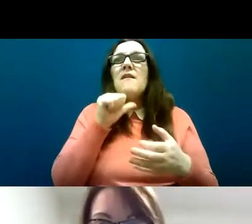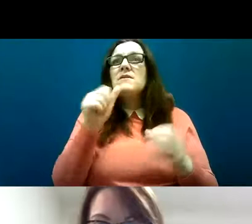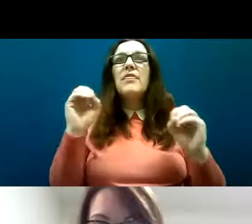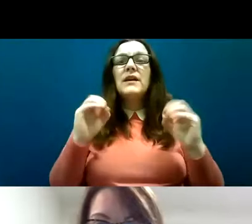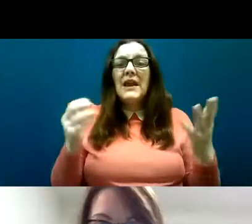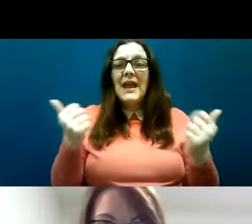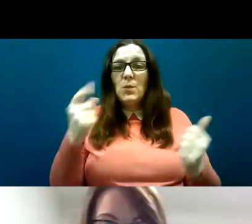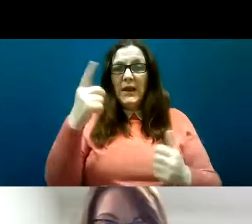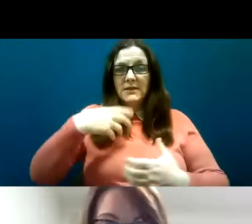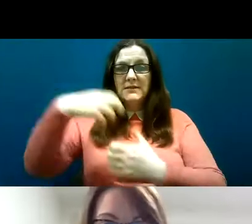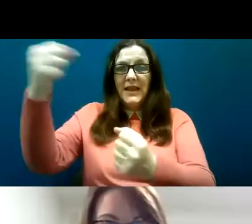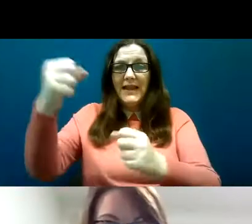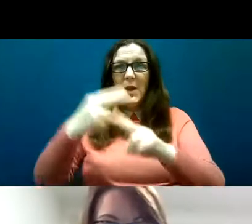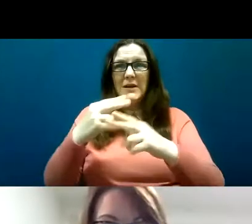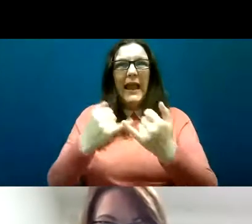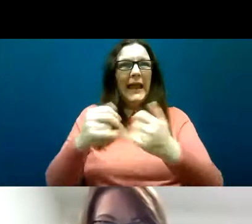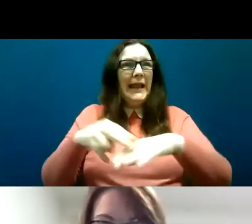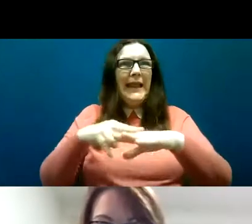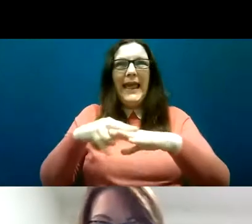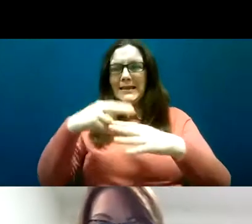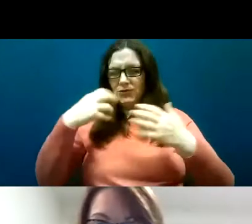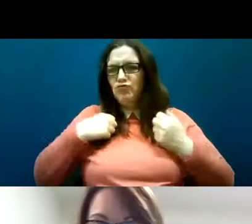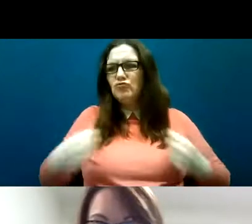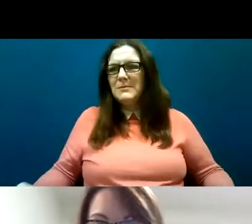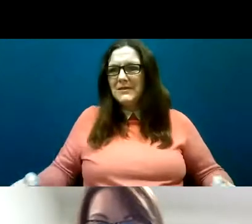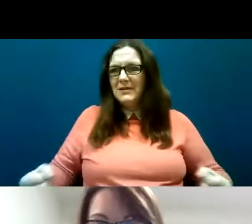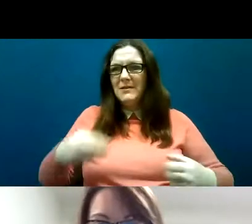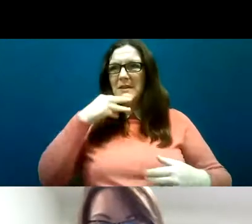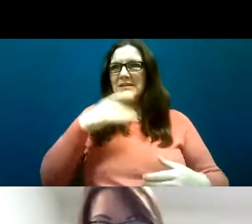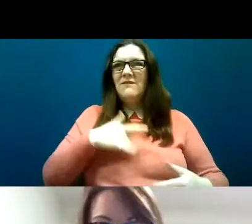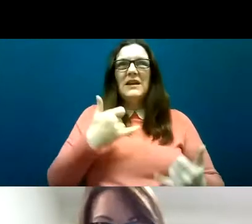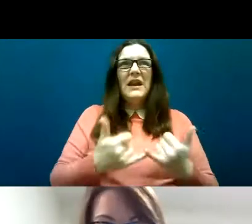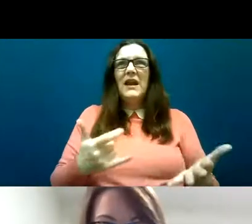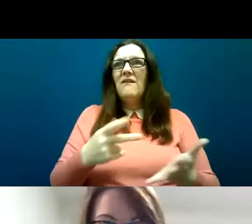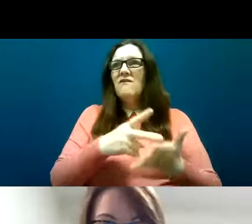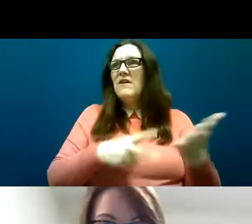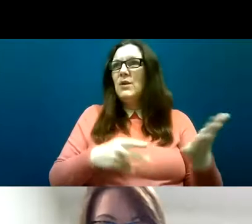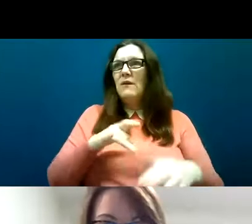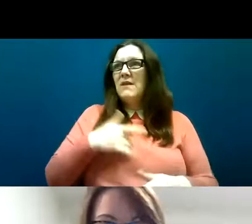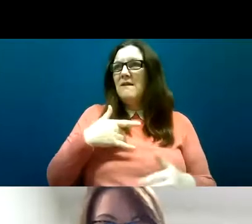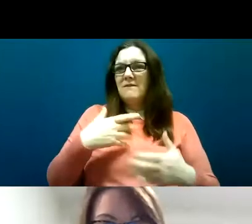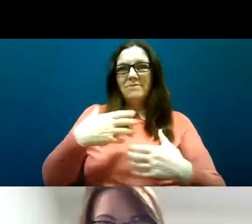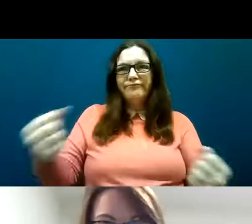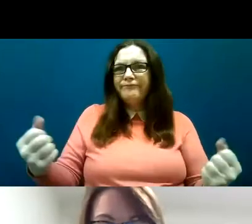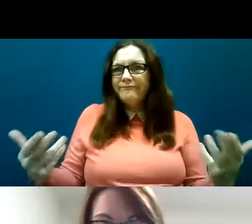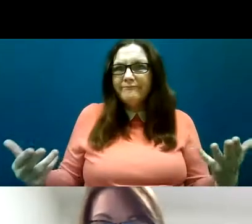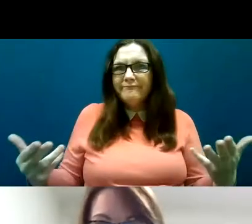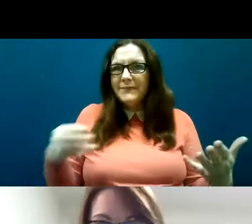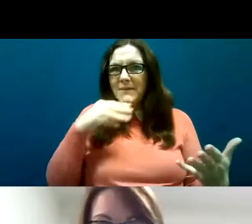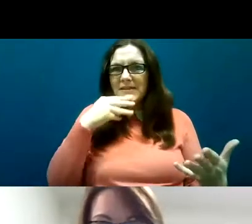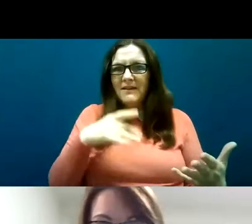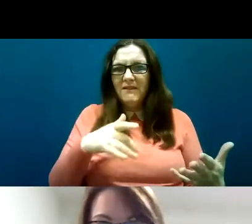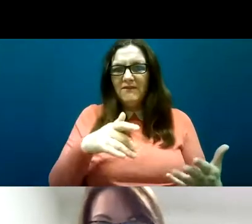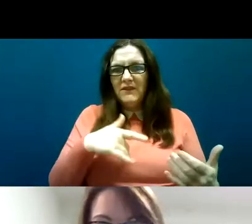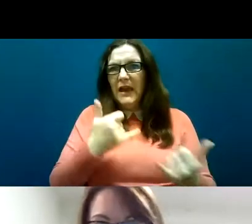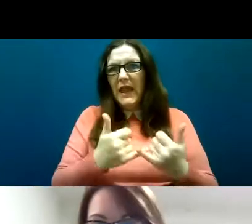you are stripped bare, naked. Everything is taken away from you. You feel the value of life is taken away from you. You just become like